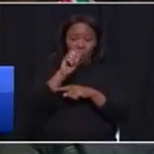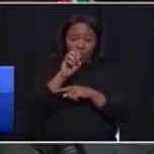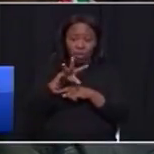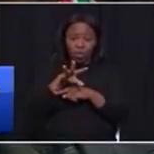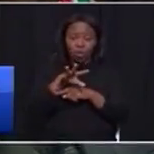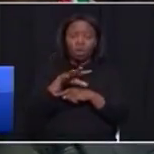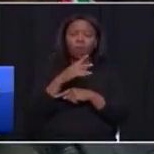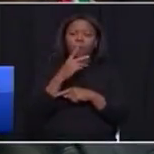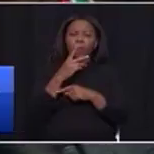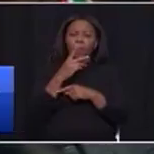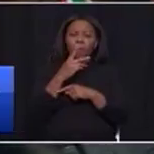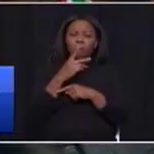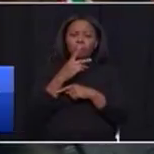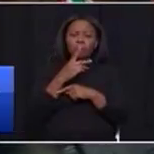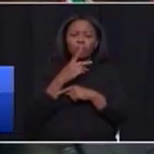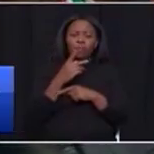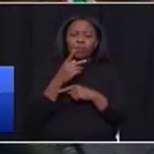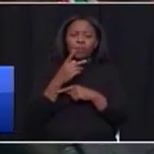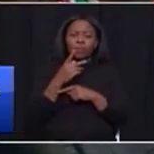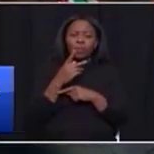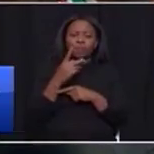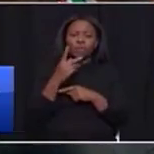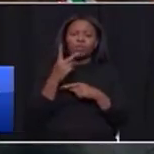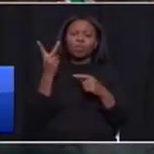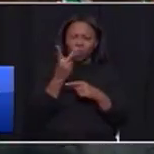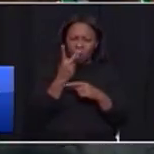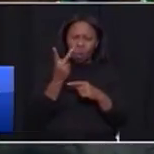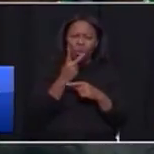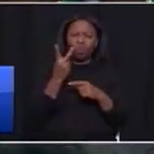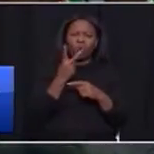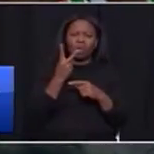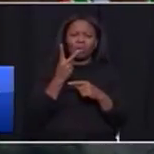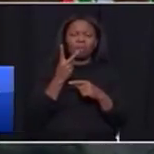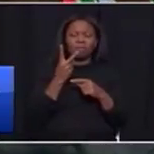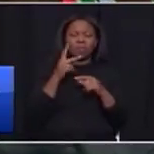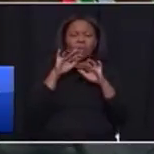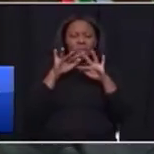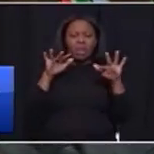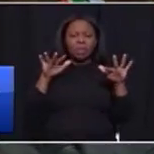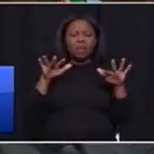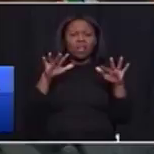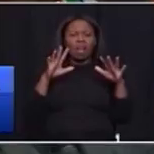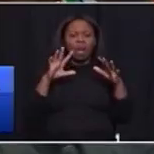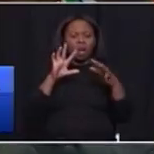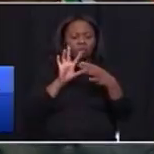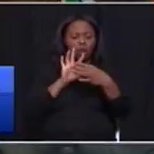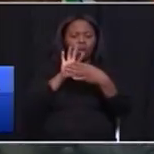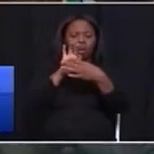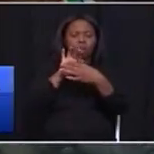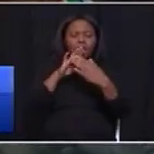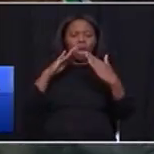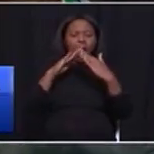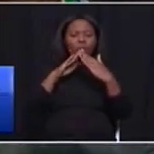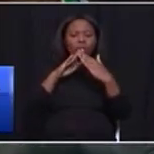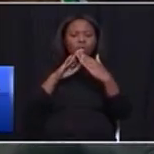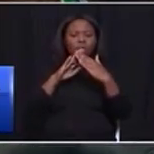also, largely as a result also of the explosion of the backyards that are connected to the main houses with regard to